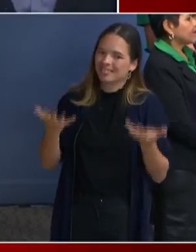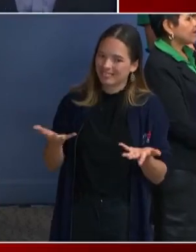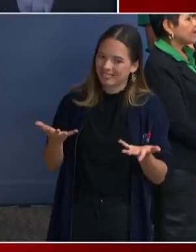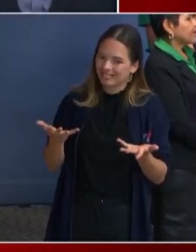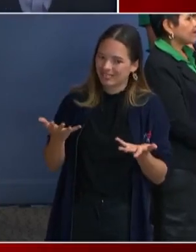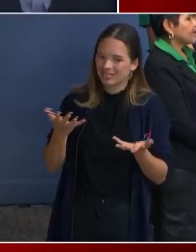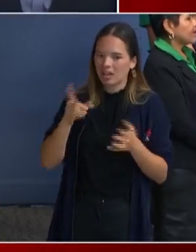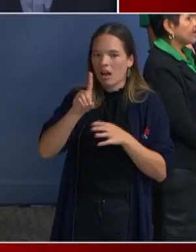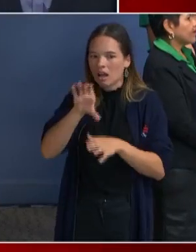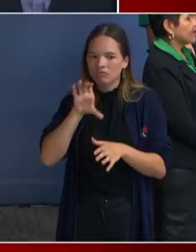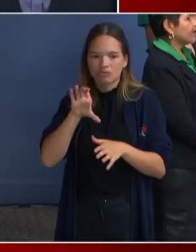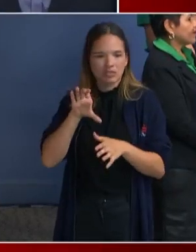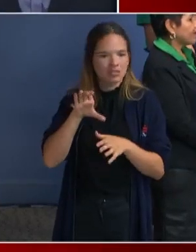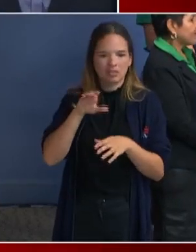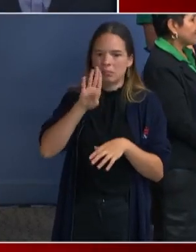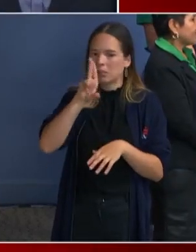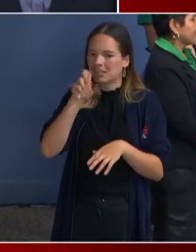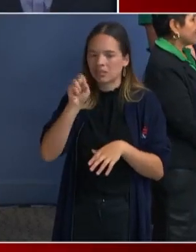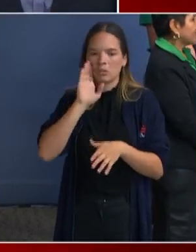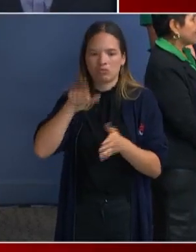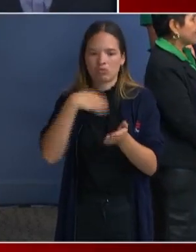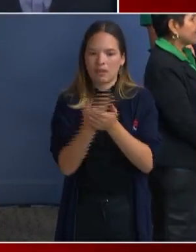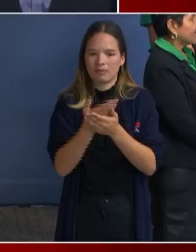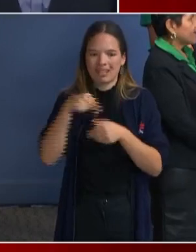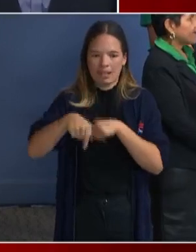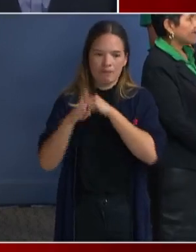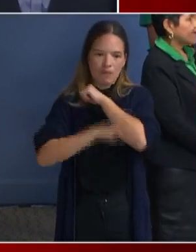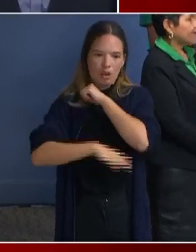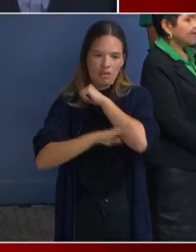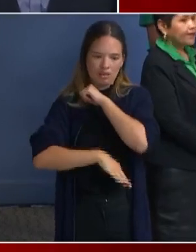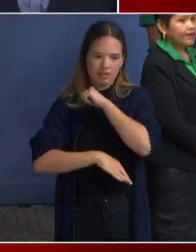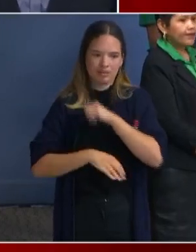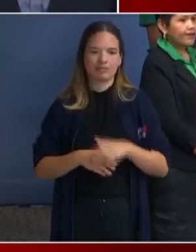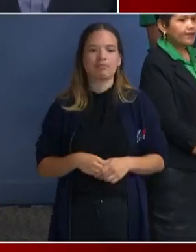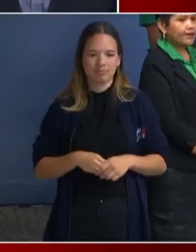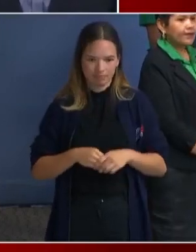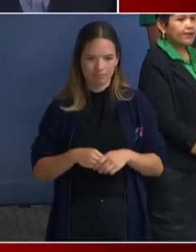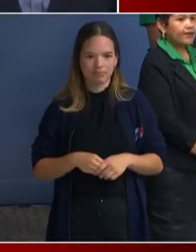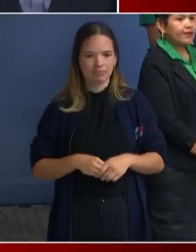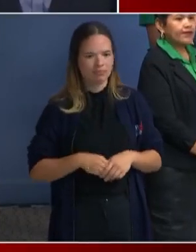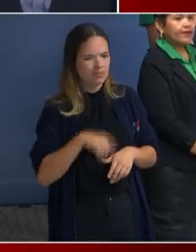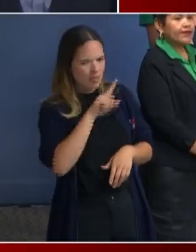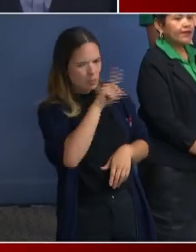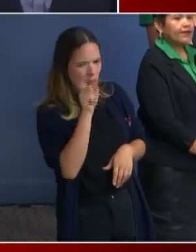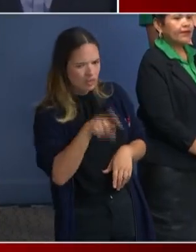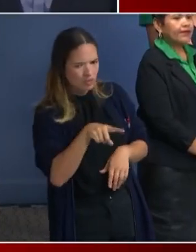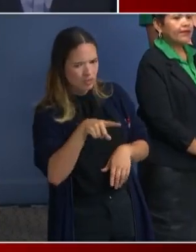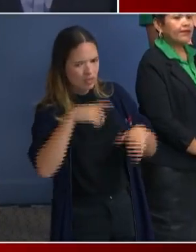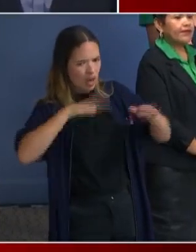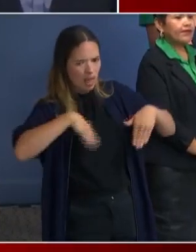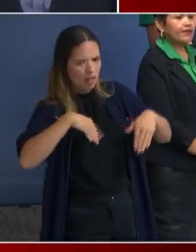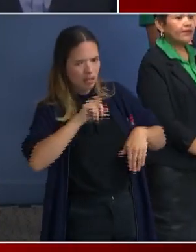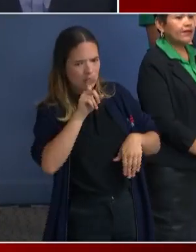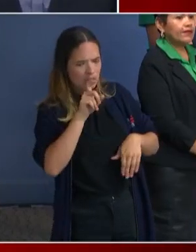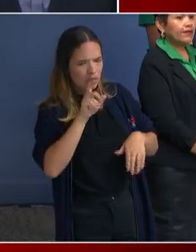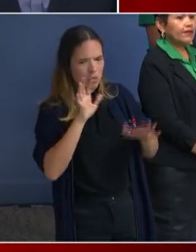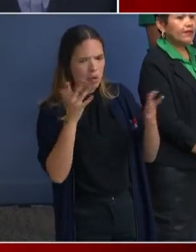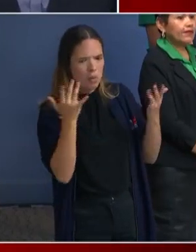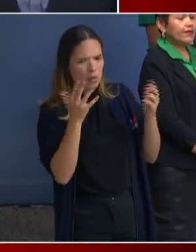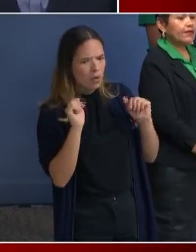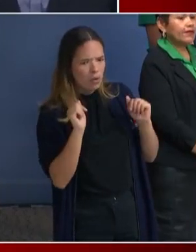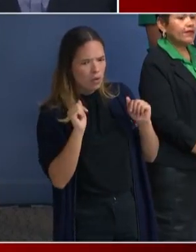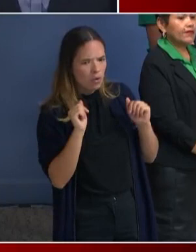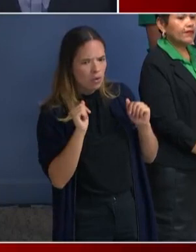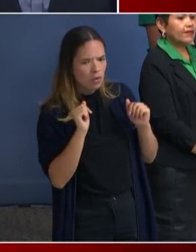be coming over the fall. Yeah. Anybody who hasn't asked a question yet? Yes. Oh, let me, let me just finish with the